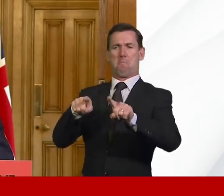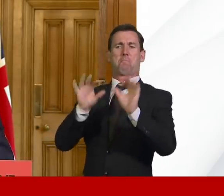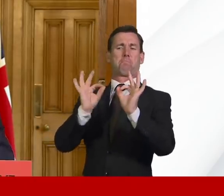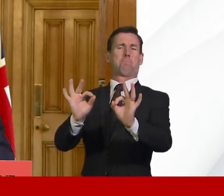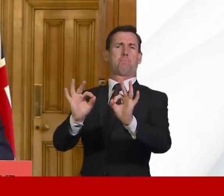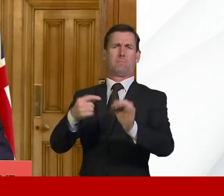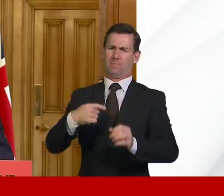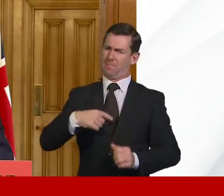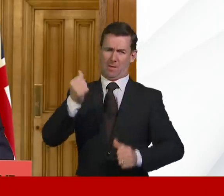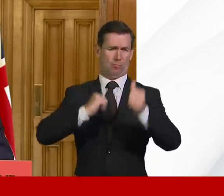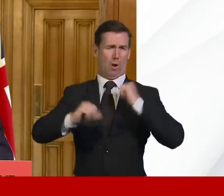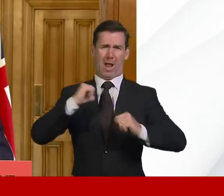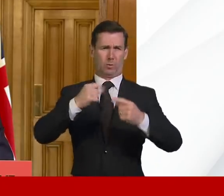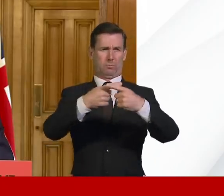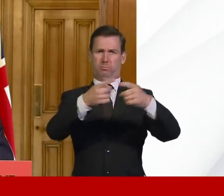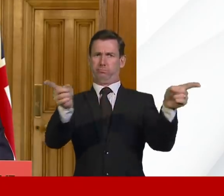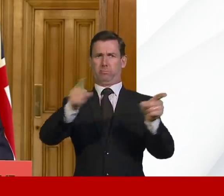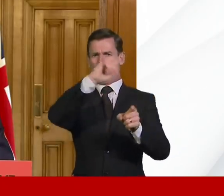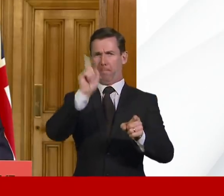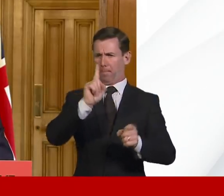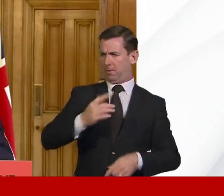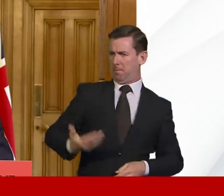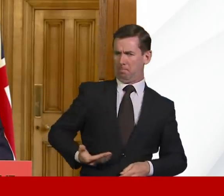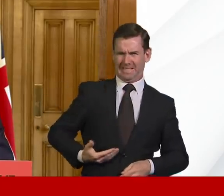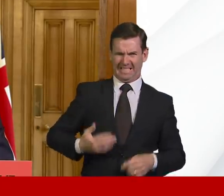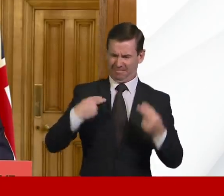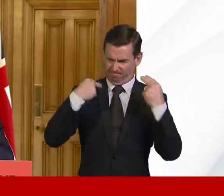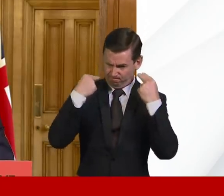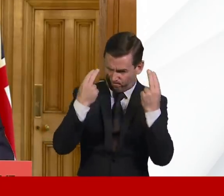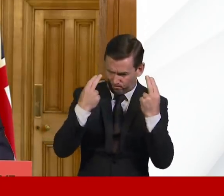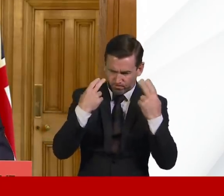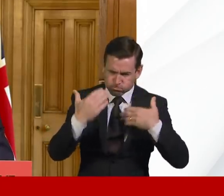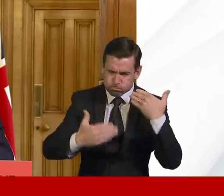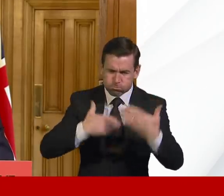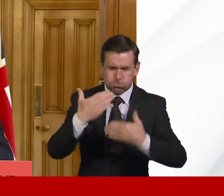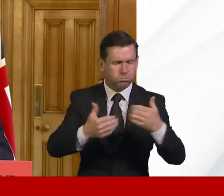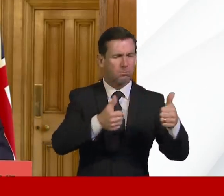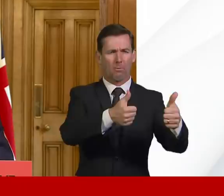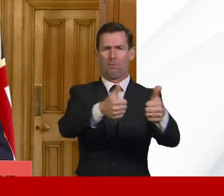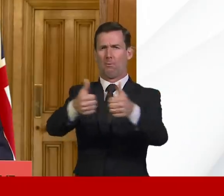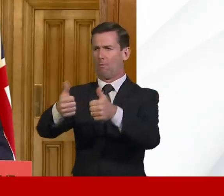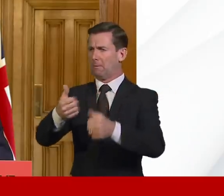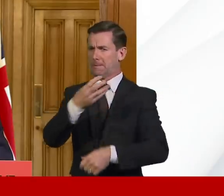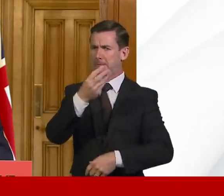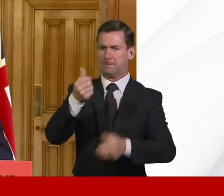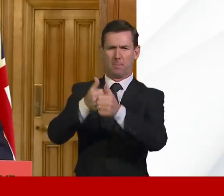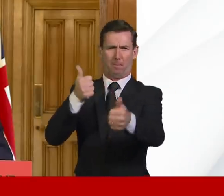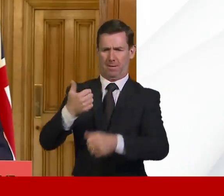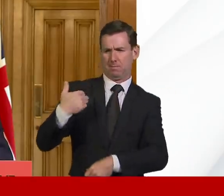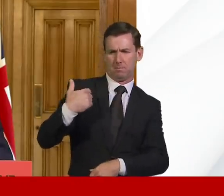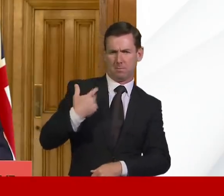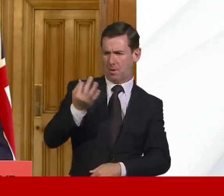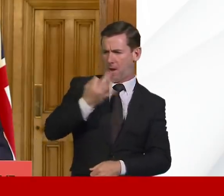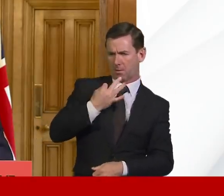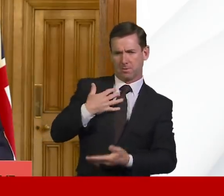great nation have risen to the challenge posed by COVID-19. Whether it is offers from companies coming forward to support